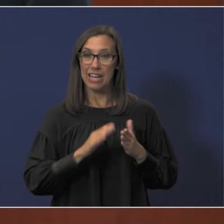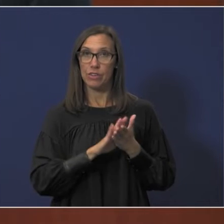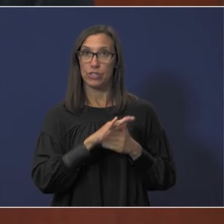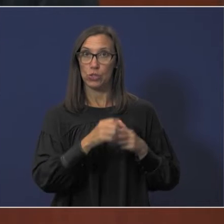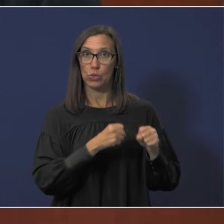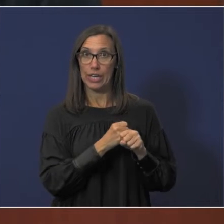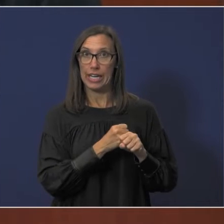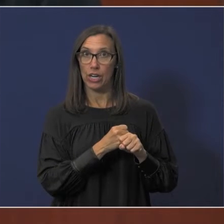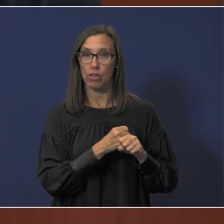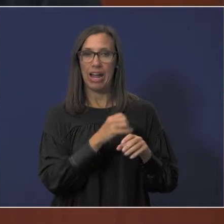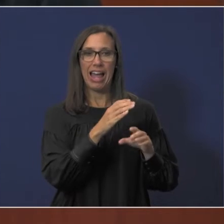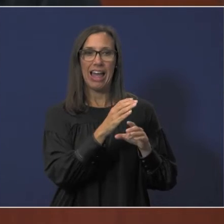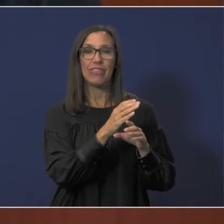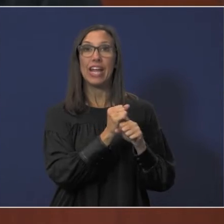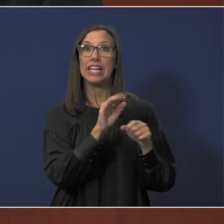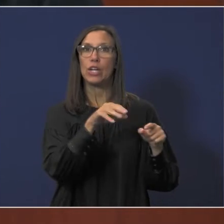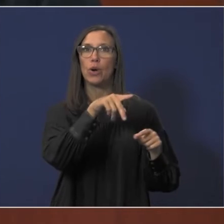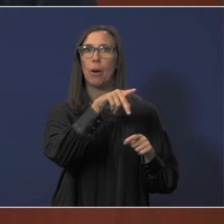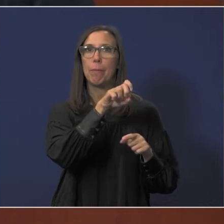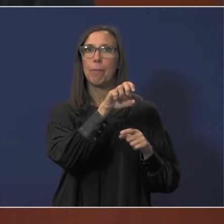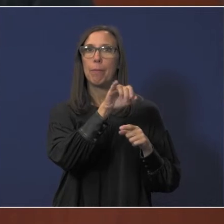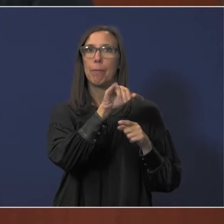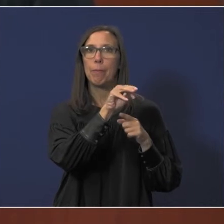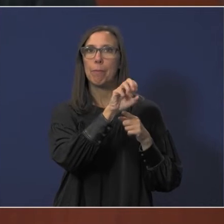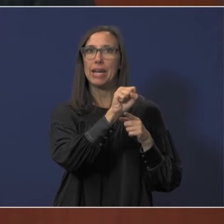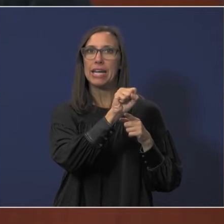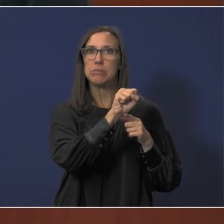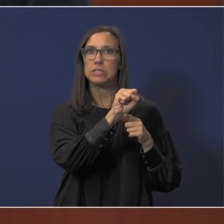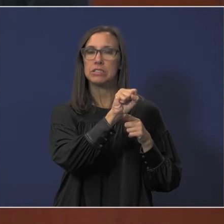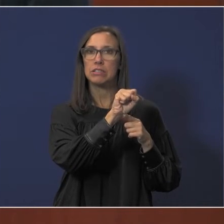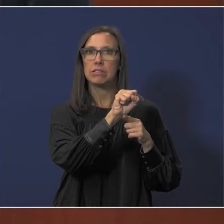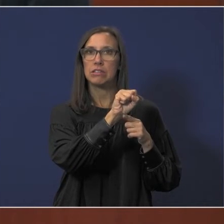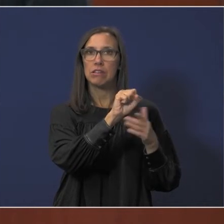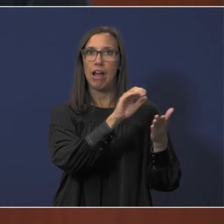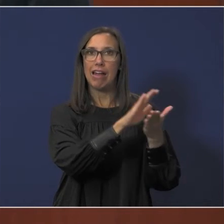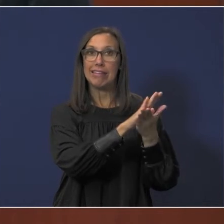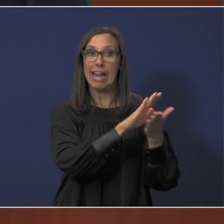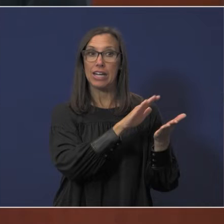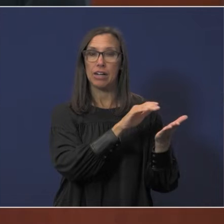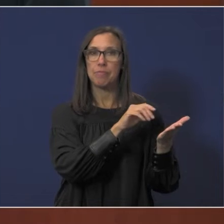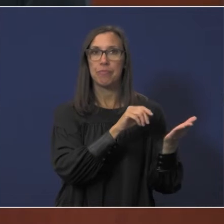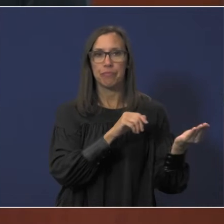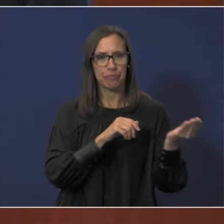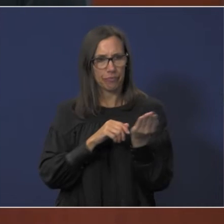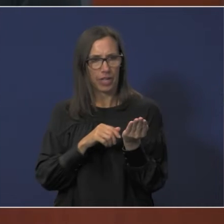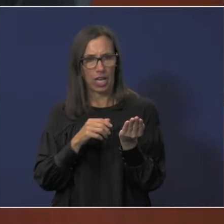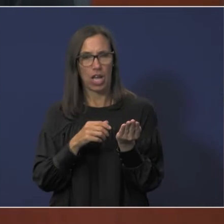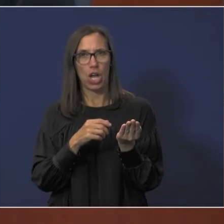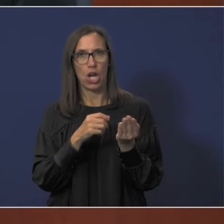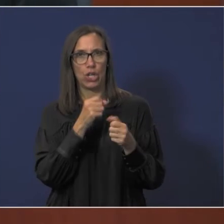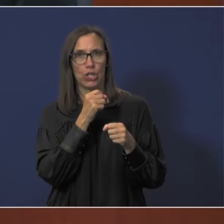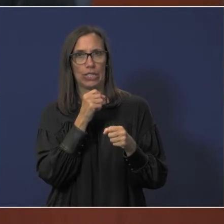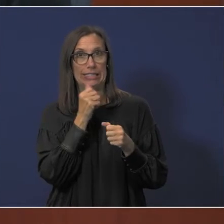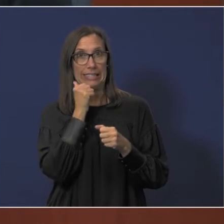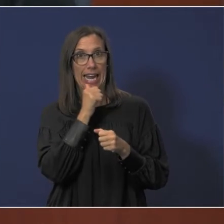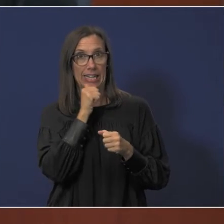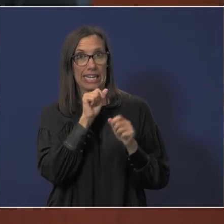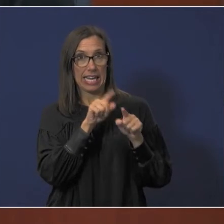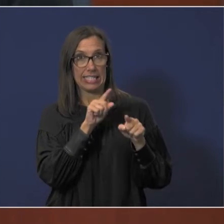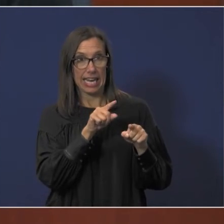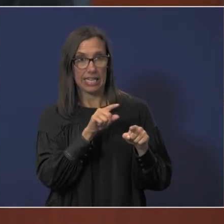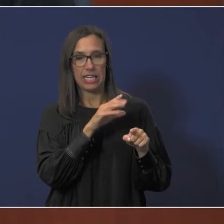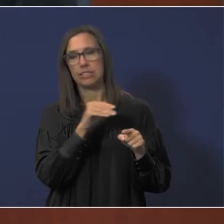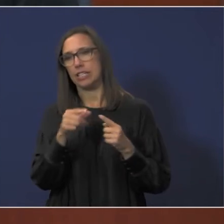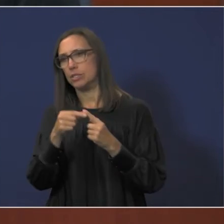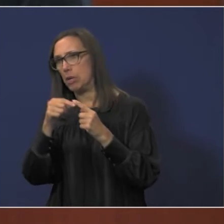year they take your peems data that you have submitted that shows your average daily attendance and what has happened with your special population such as